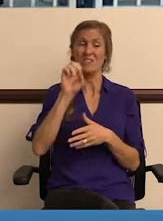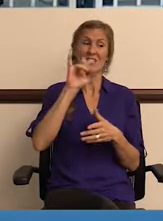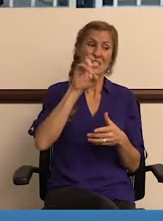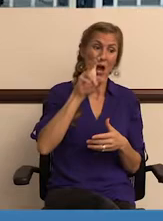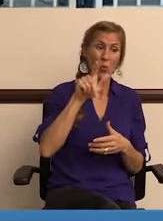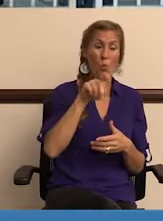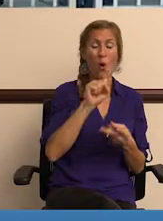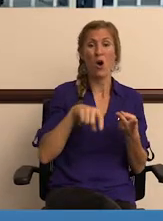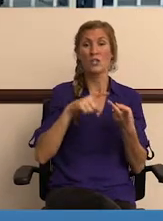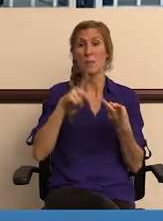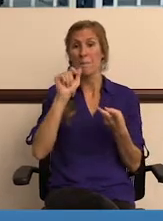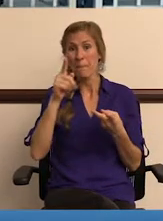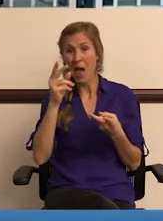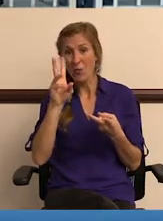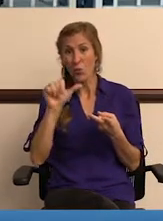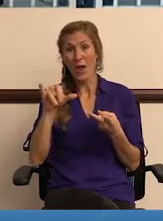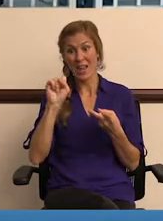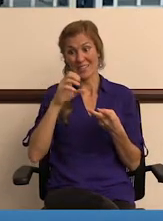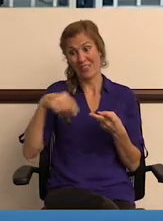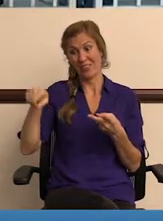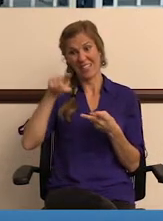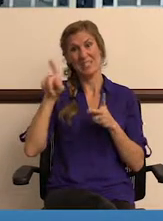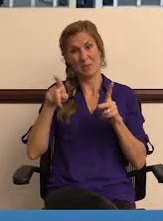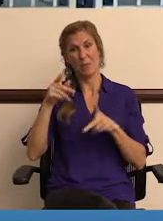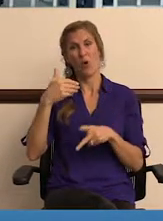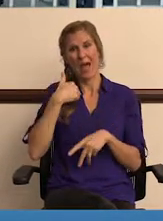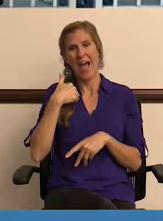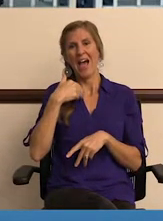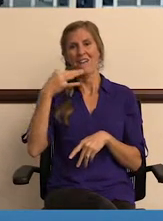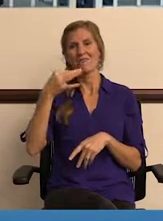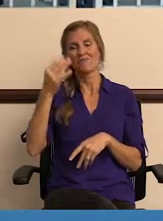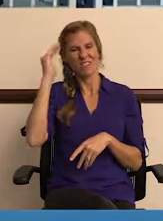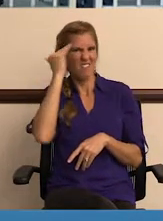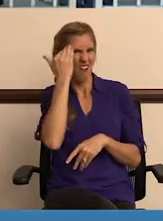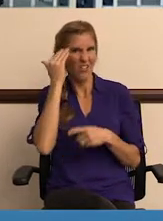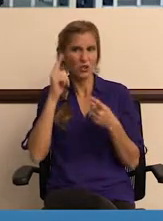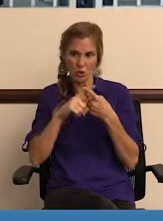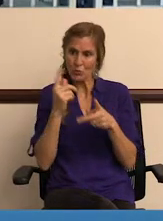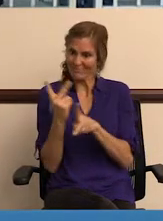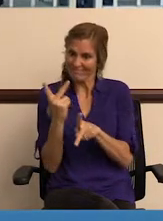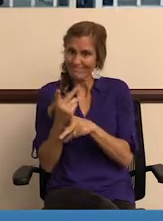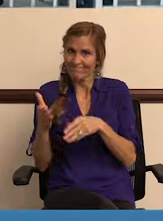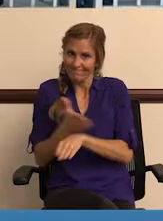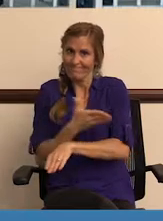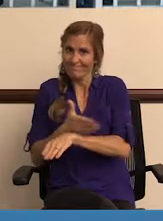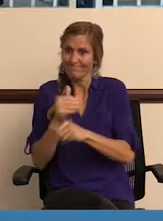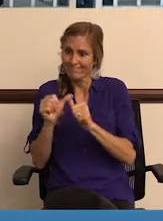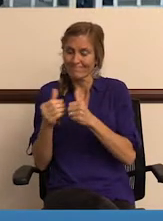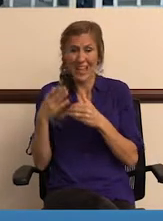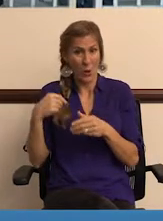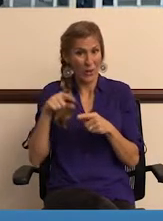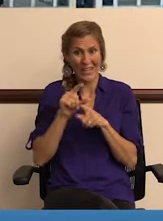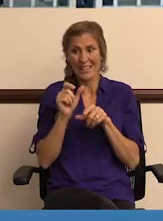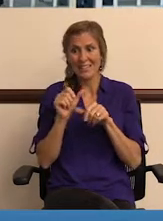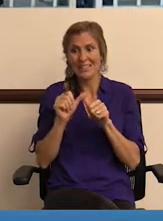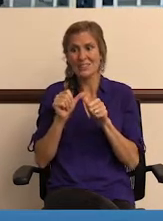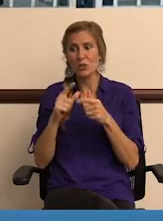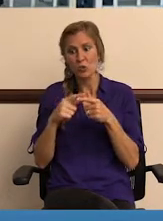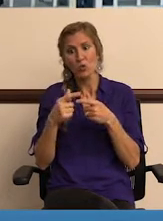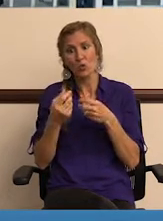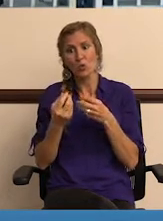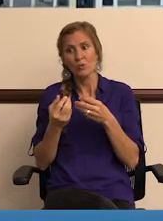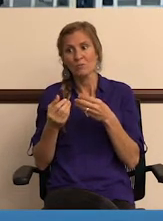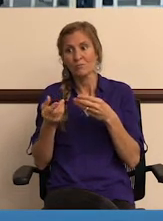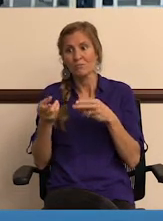of sidewalks and pathways. And these folks have the expertise to take care of that in-house. And we're continuing to expand